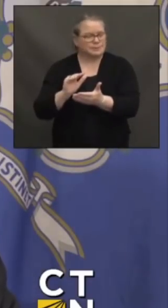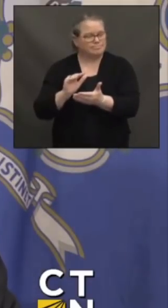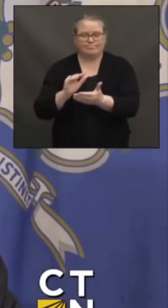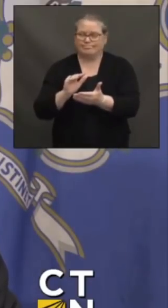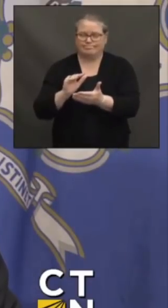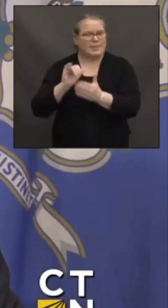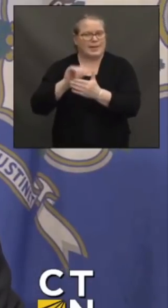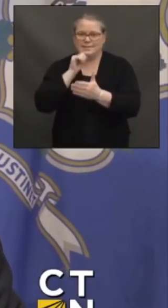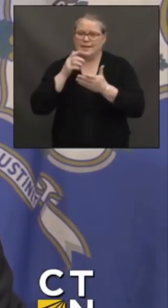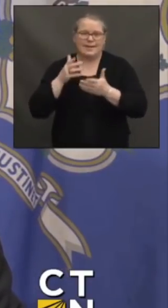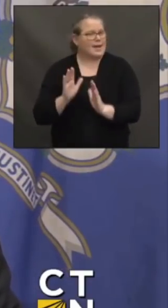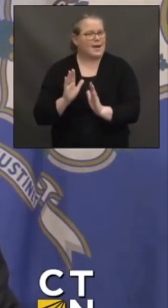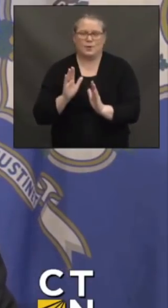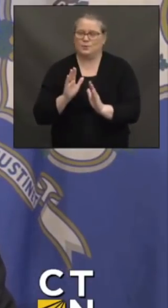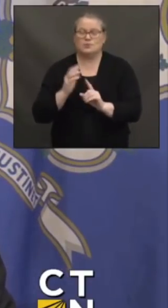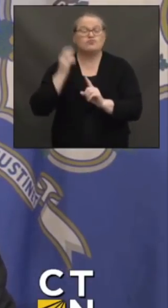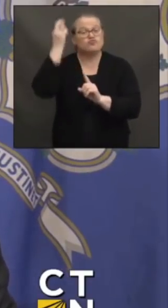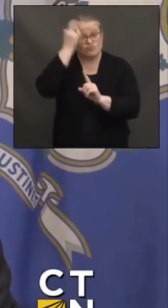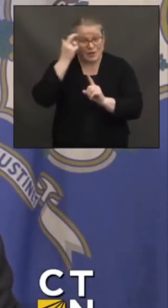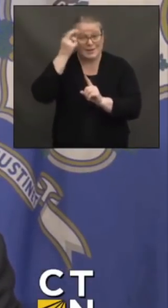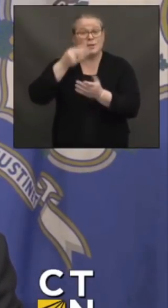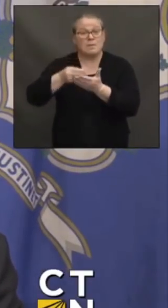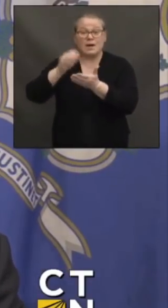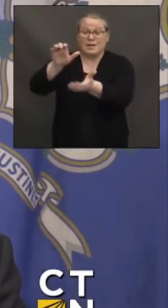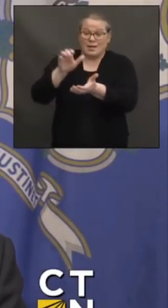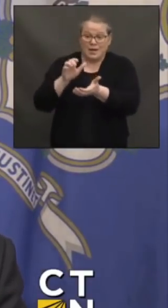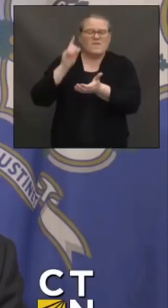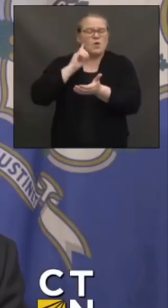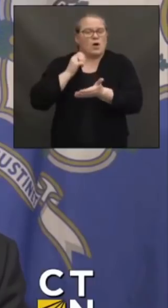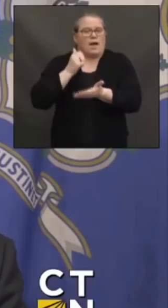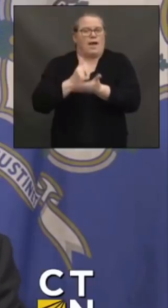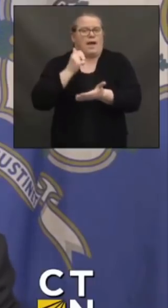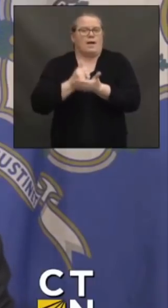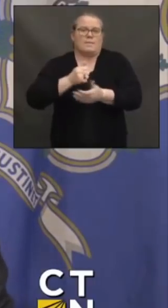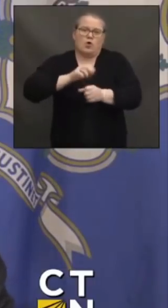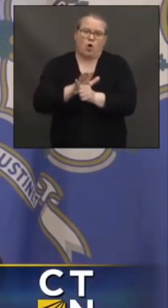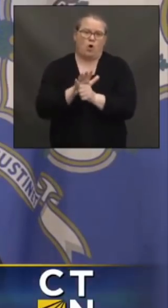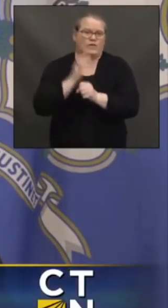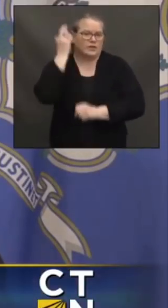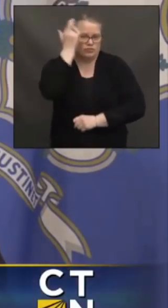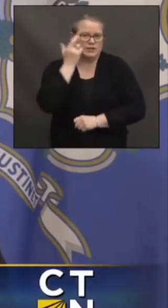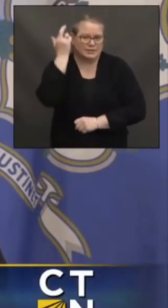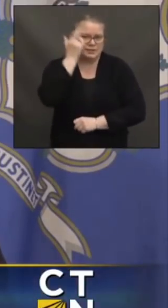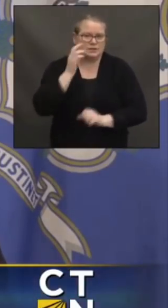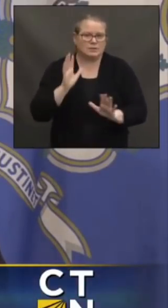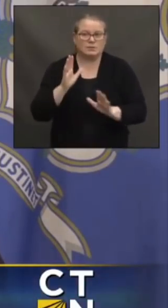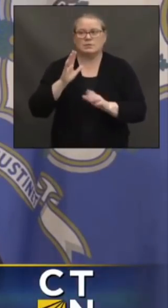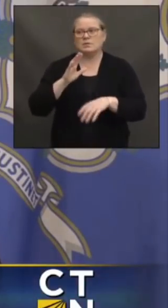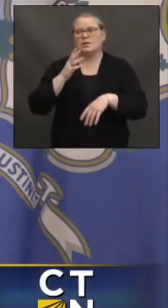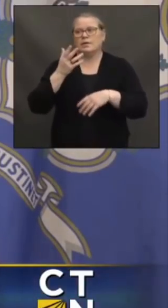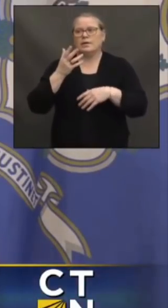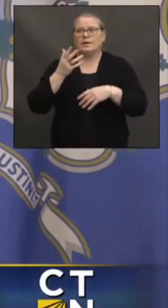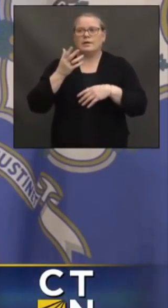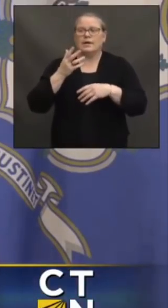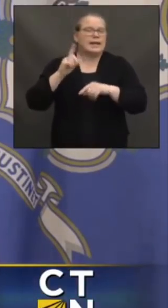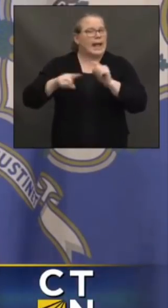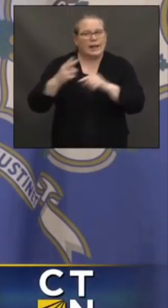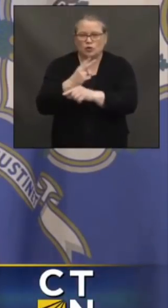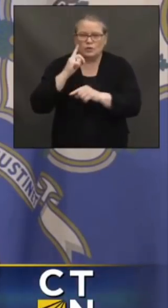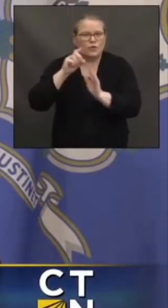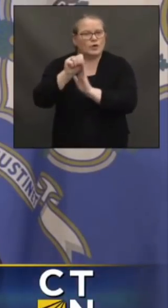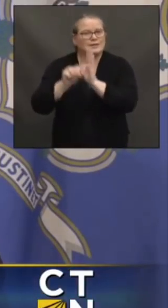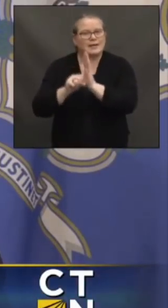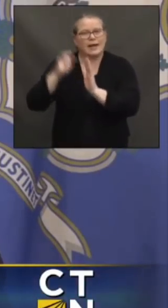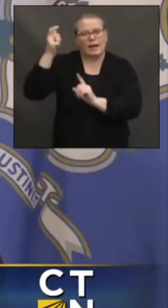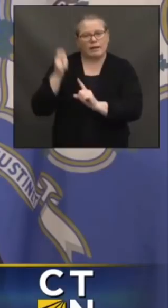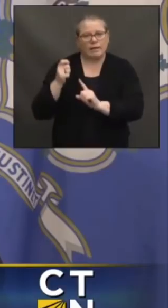allowed. It's supposed to be incremental, and nor can you just pour it in the, you know, pay off old pensions. This is money that's going to